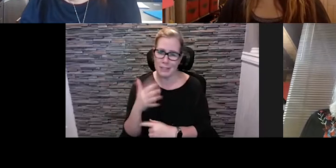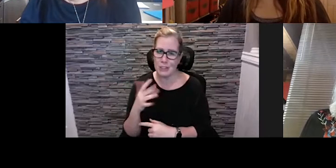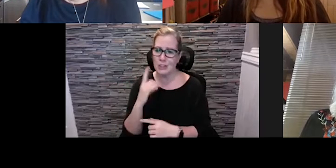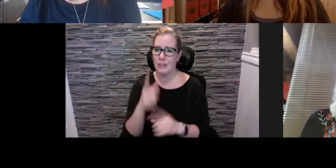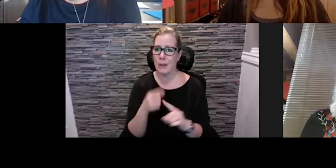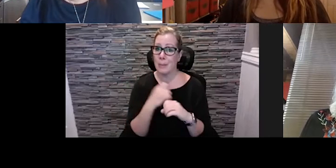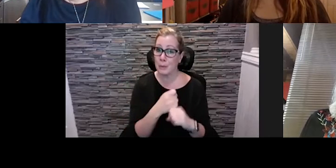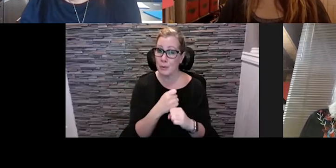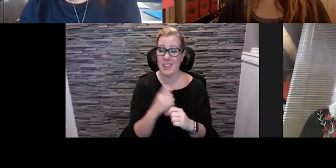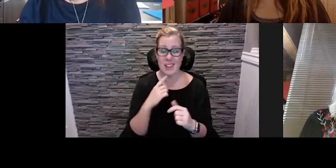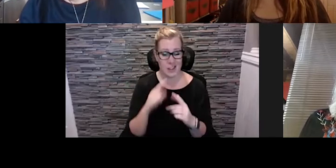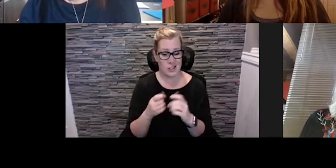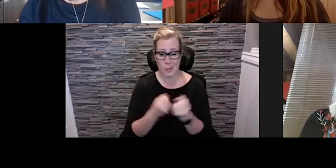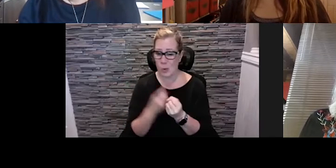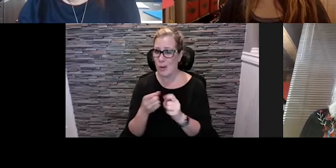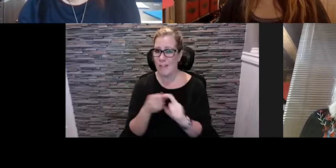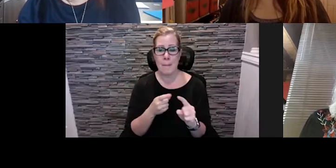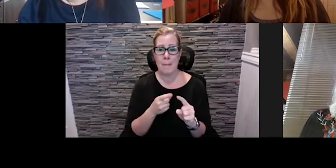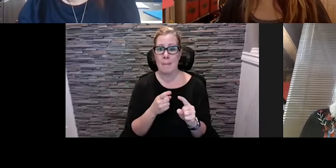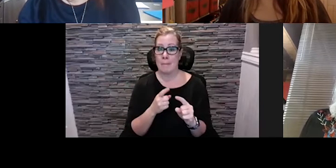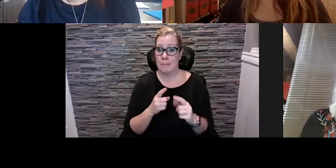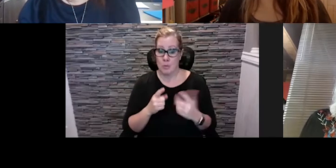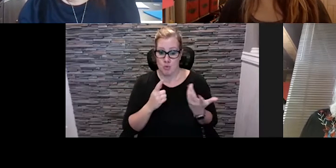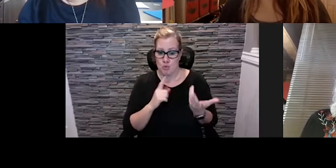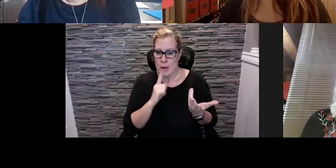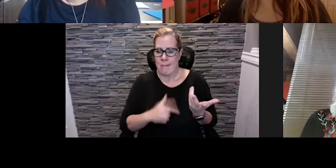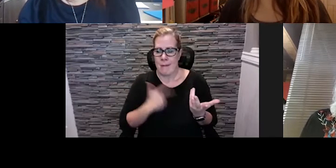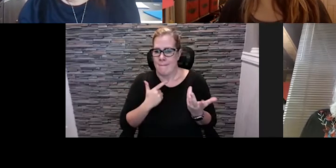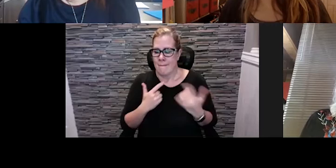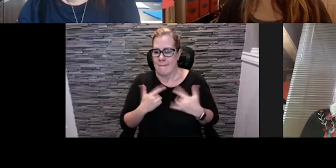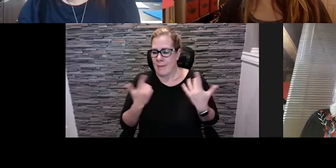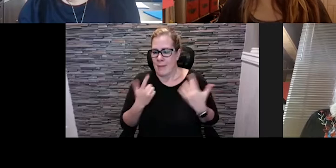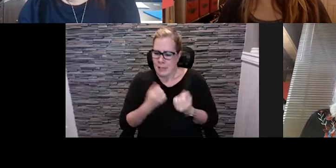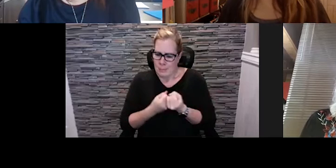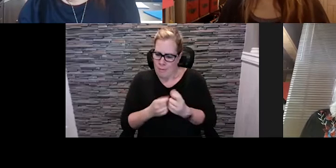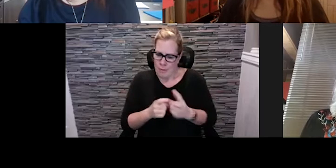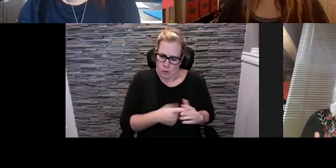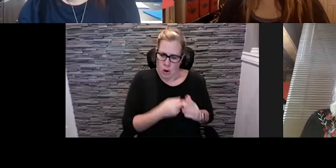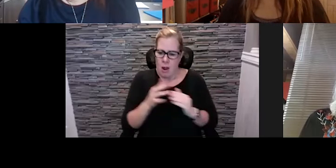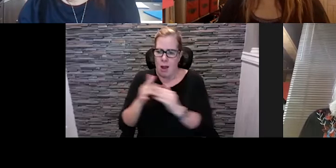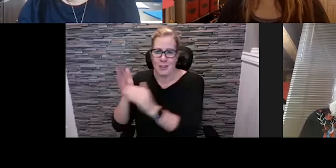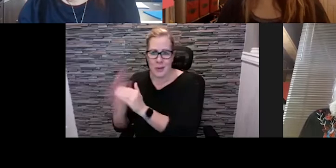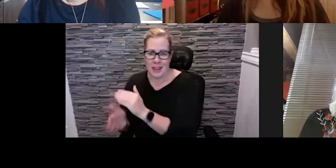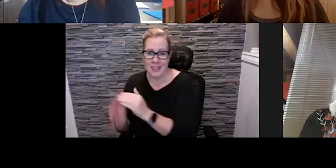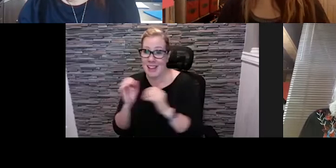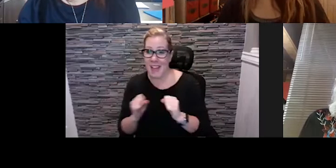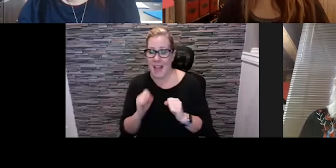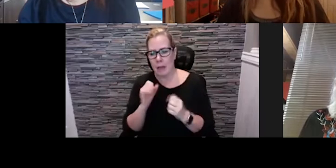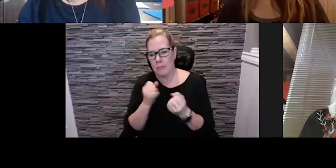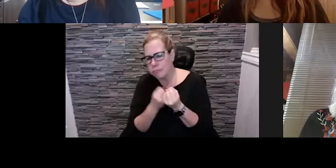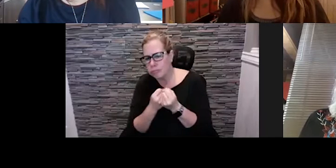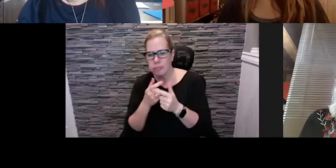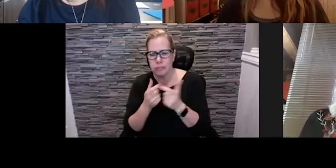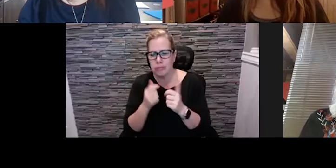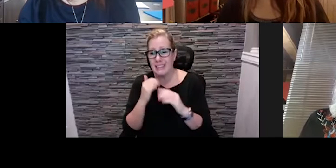to be able to support you from a real time or connect you to other colleagues that can help kind of bring those pieces together so an